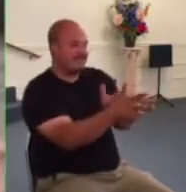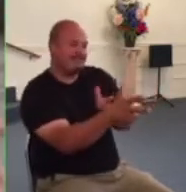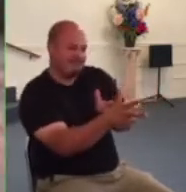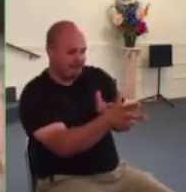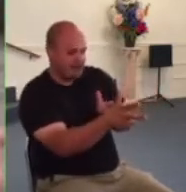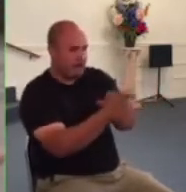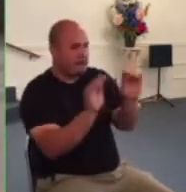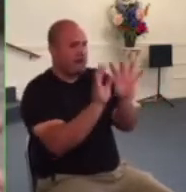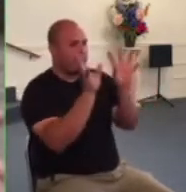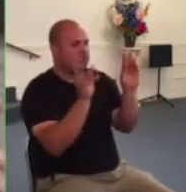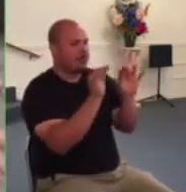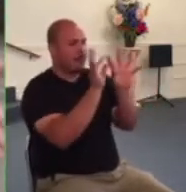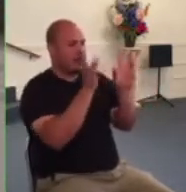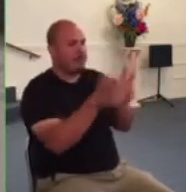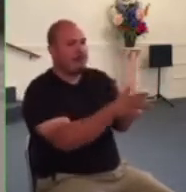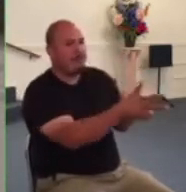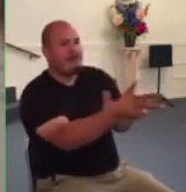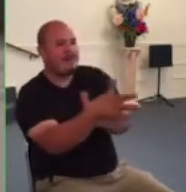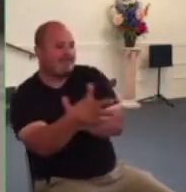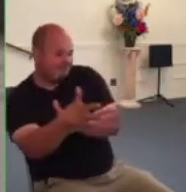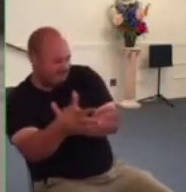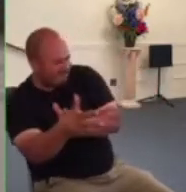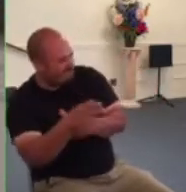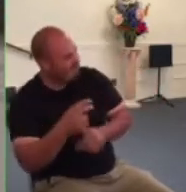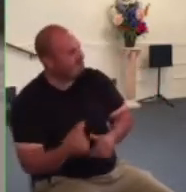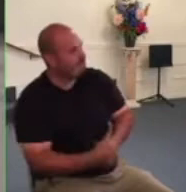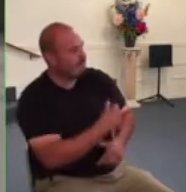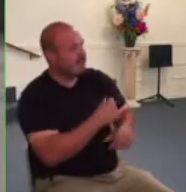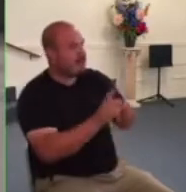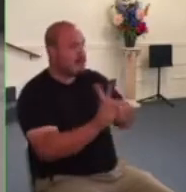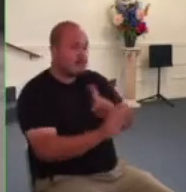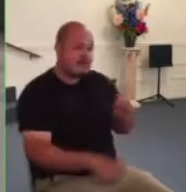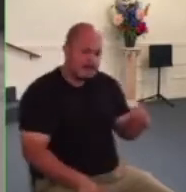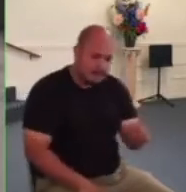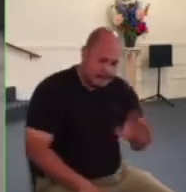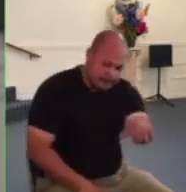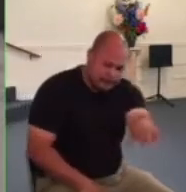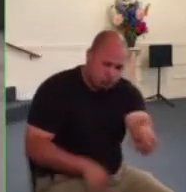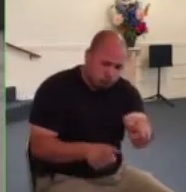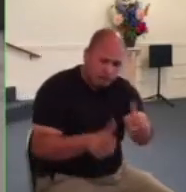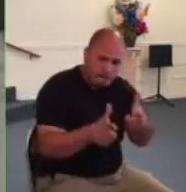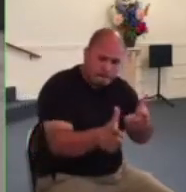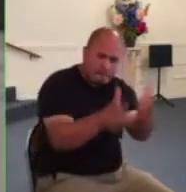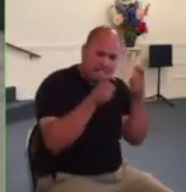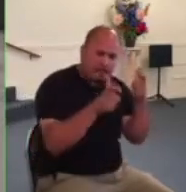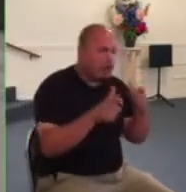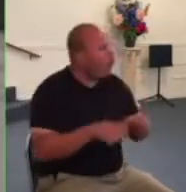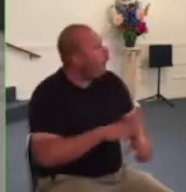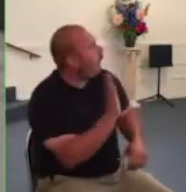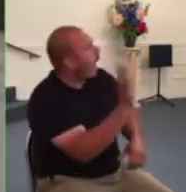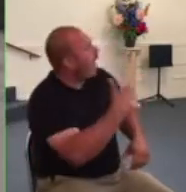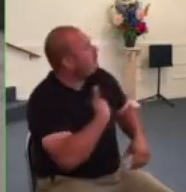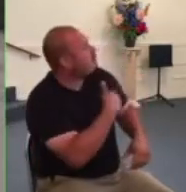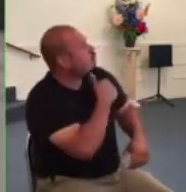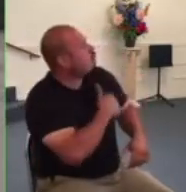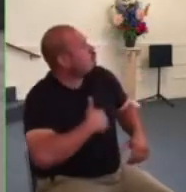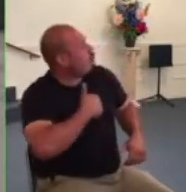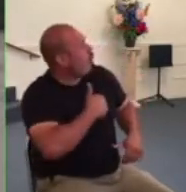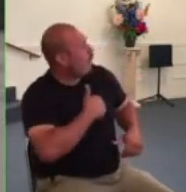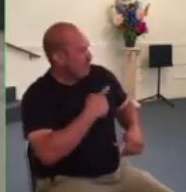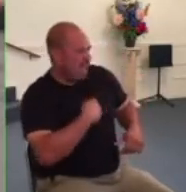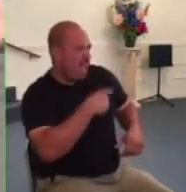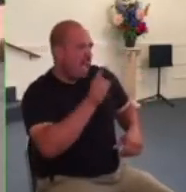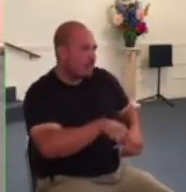at worship on time he wants me to go and worship him and i must obey god rather than human beings and so i had to exceed the speed limit